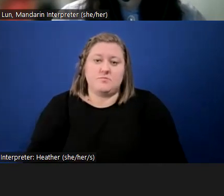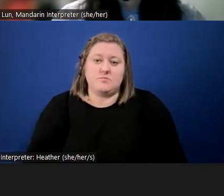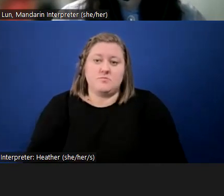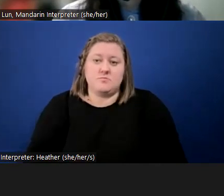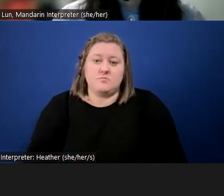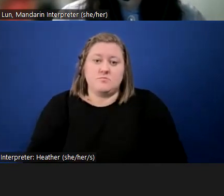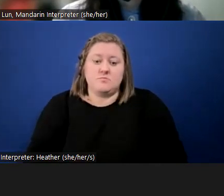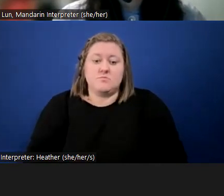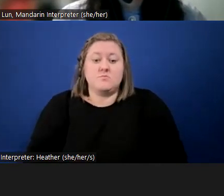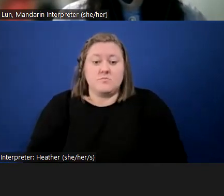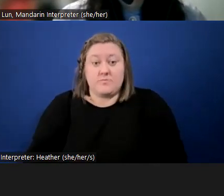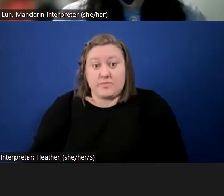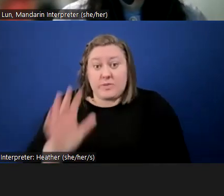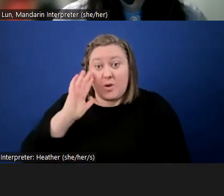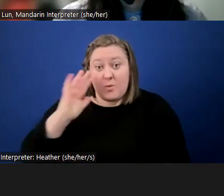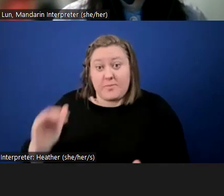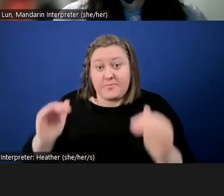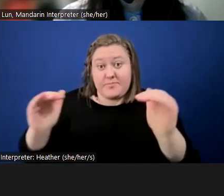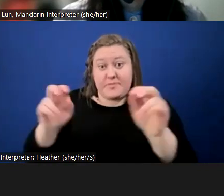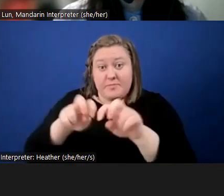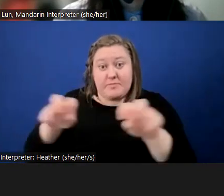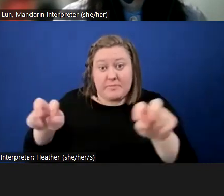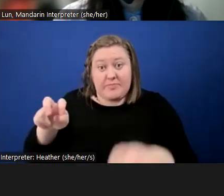Ms. Rodriguez, I will promote you to panelists.